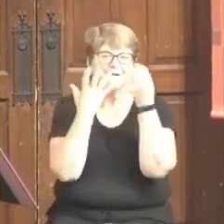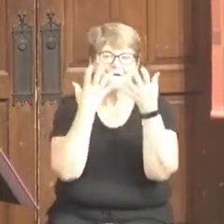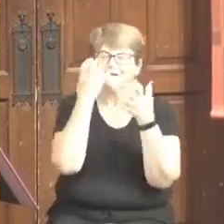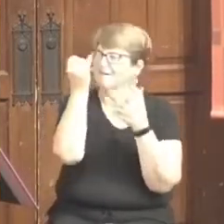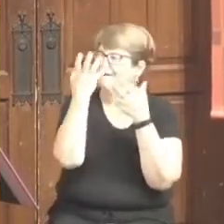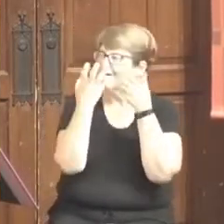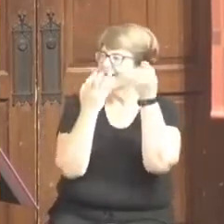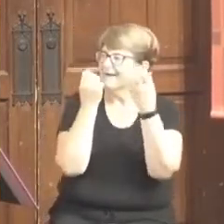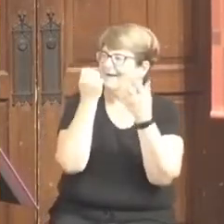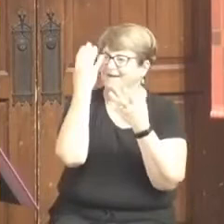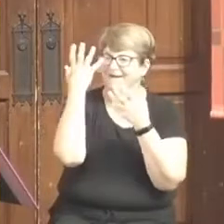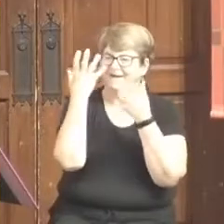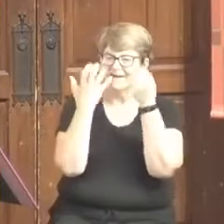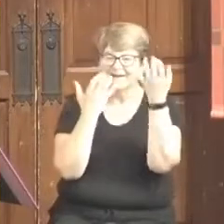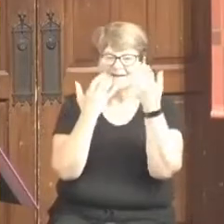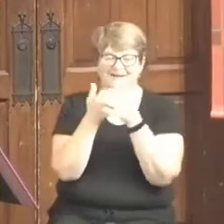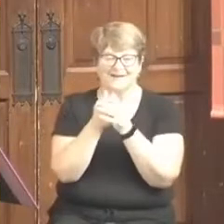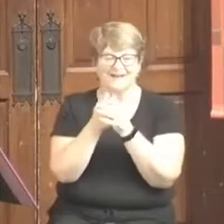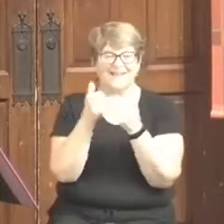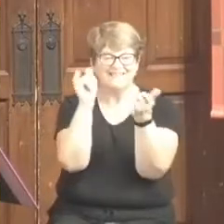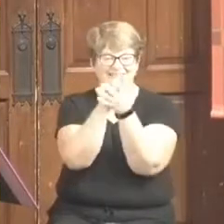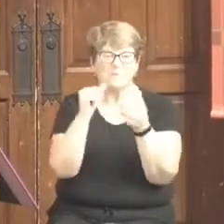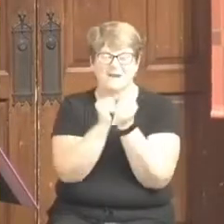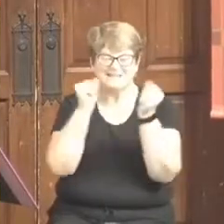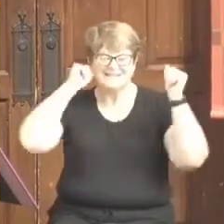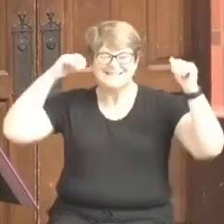And it was loud.